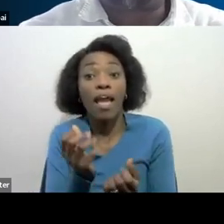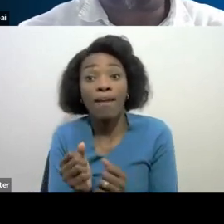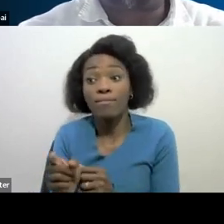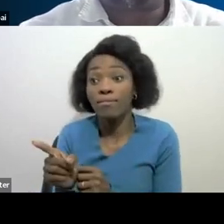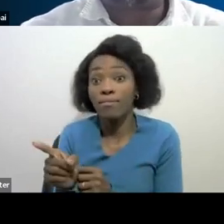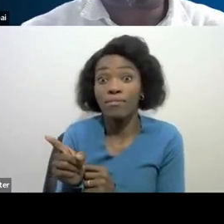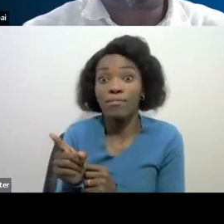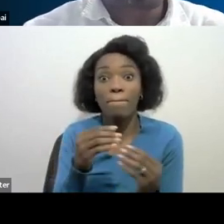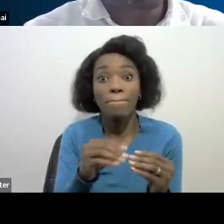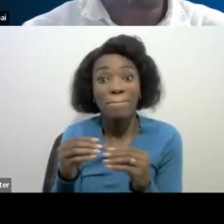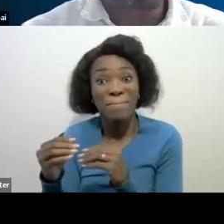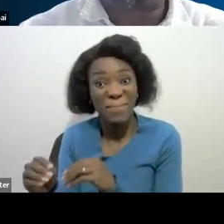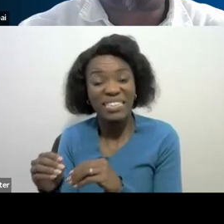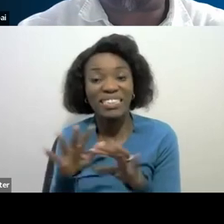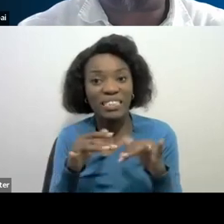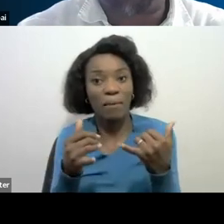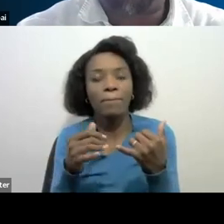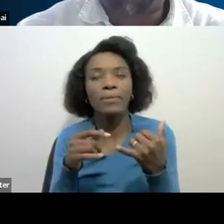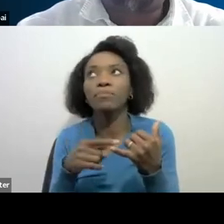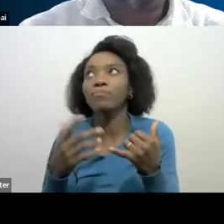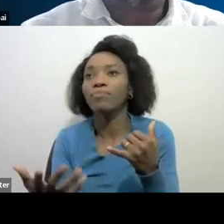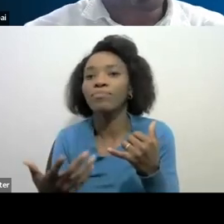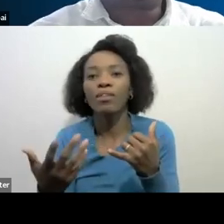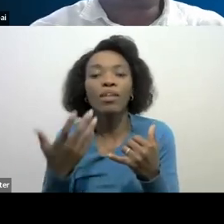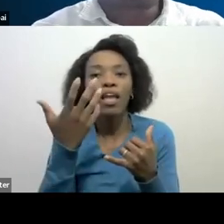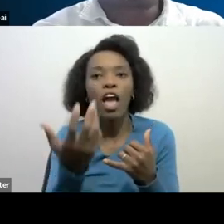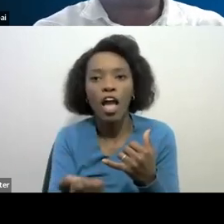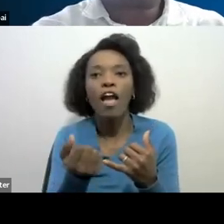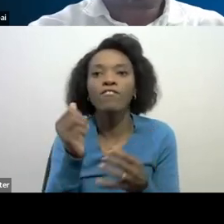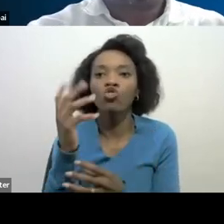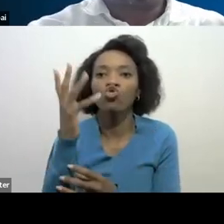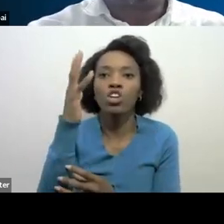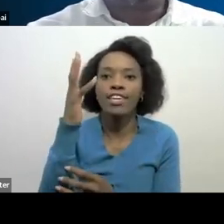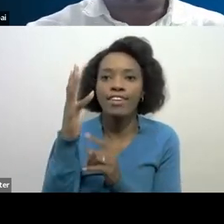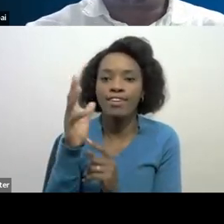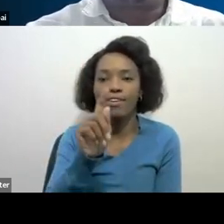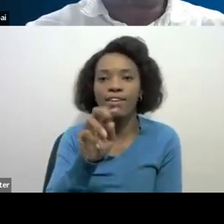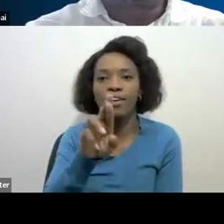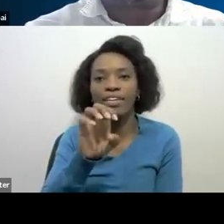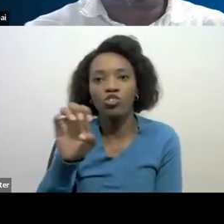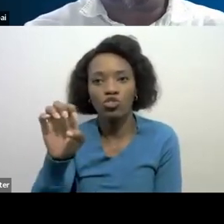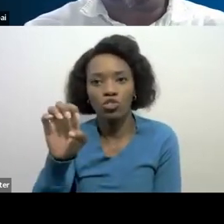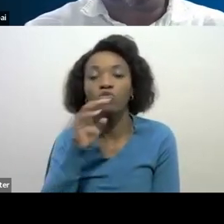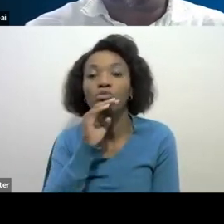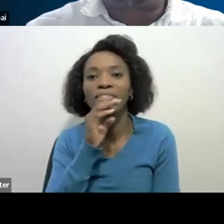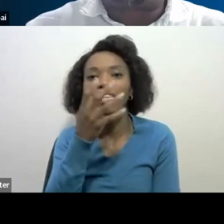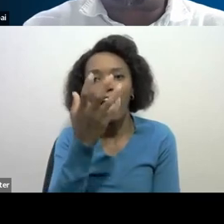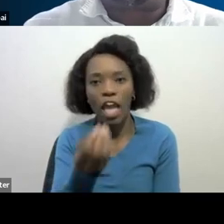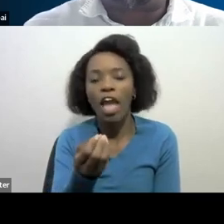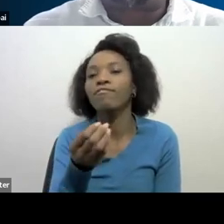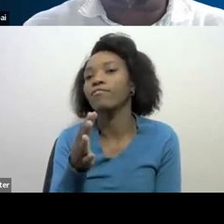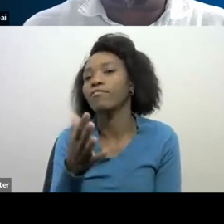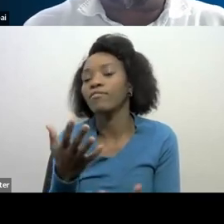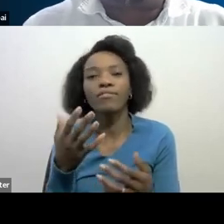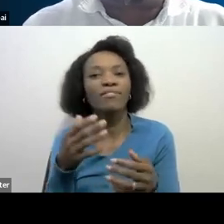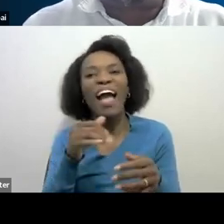entity which has what we call a tree a tree would be a number of subsidiaries and a whole lot